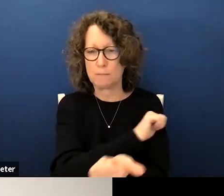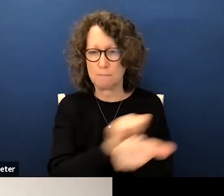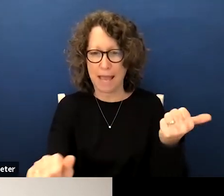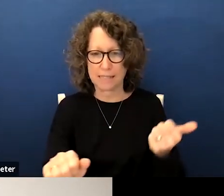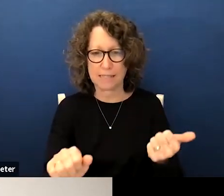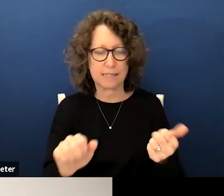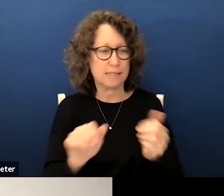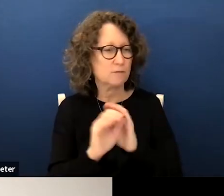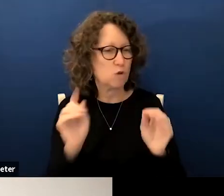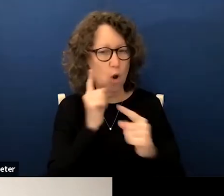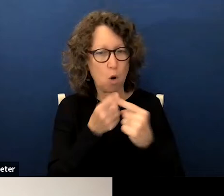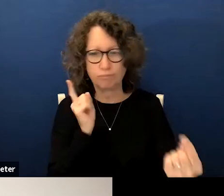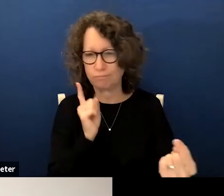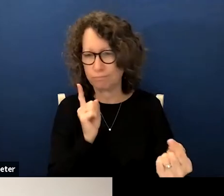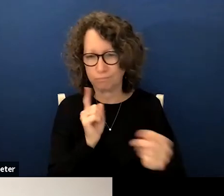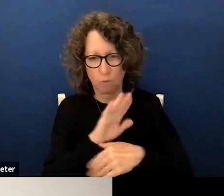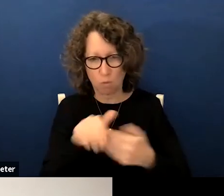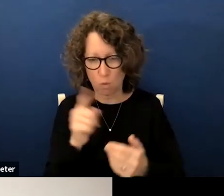unanimously